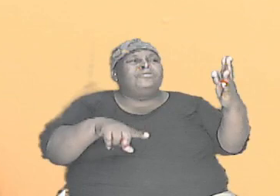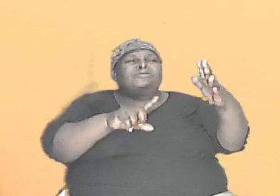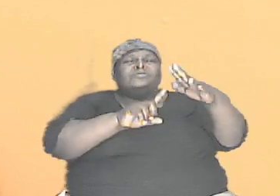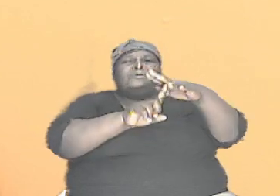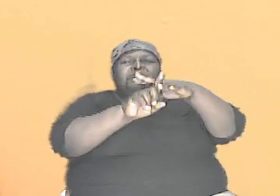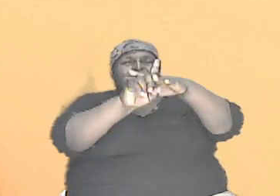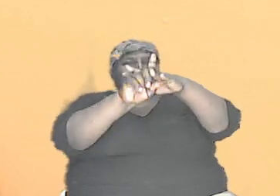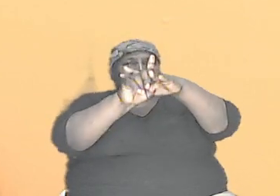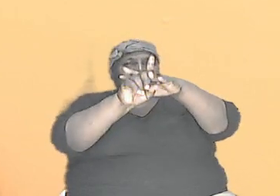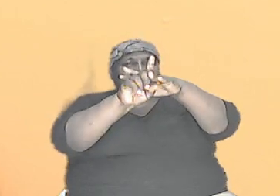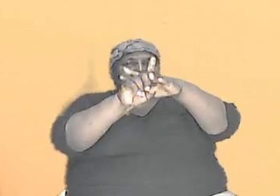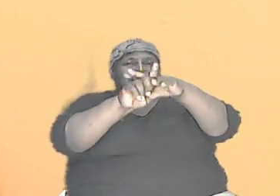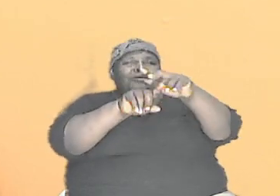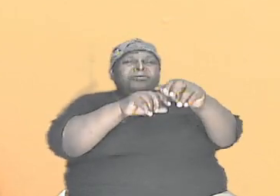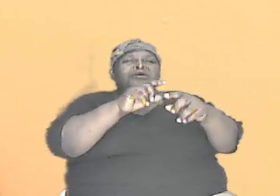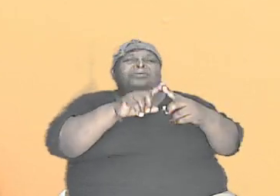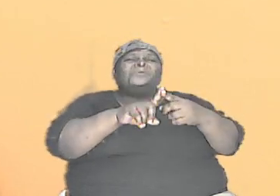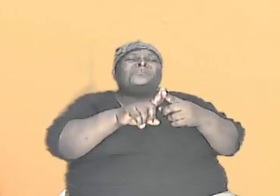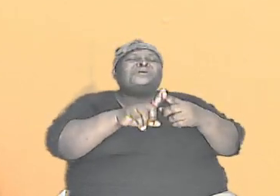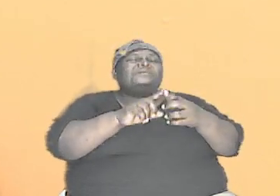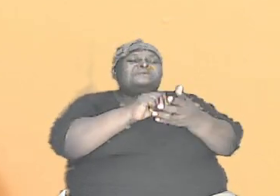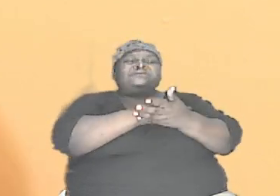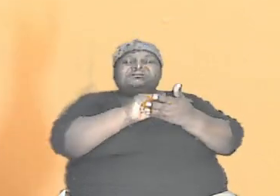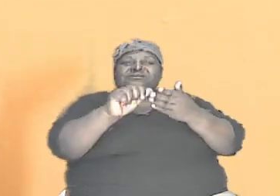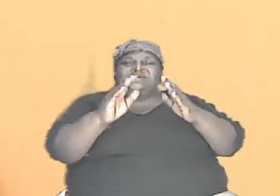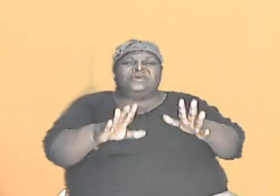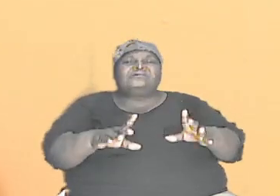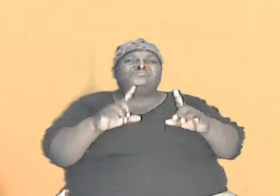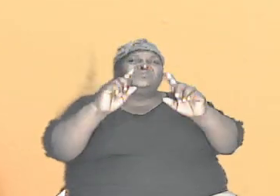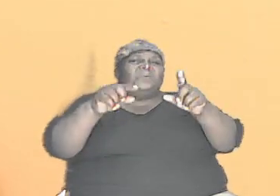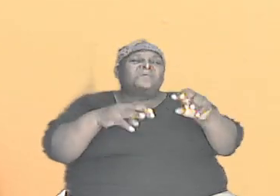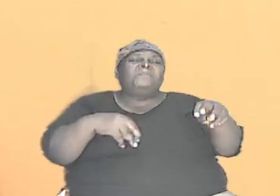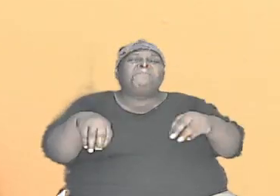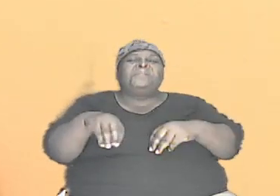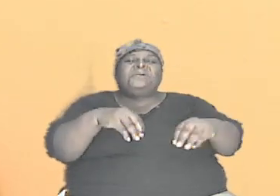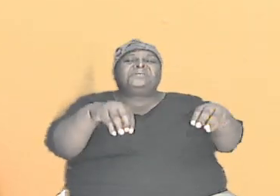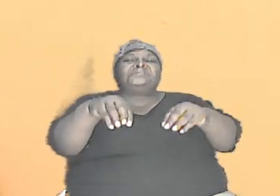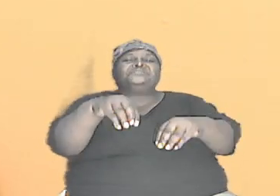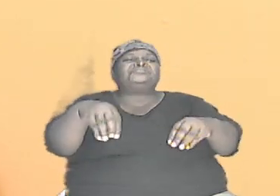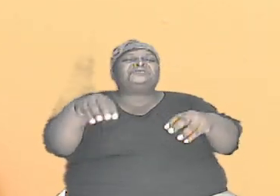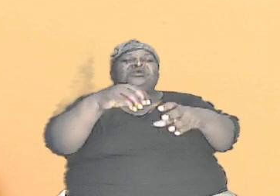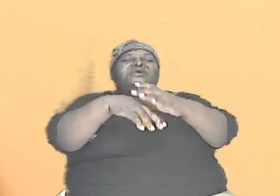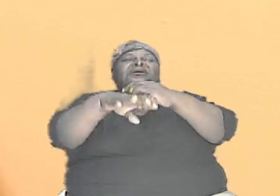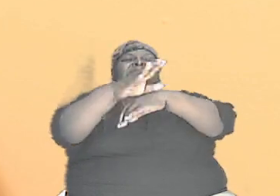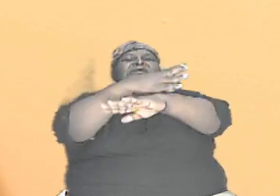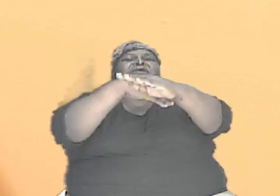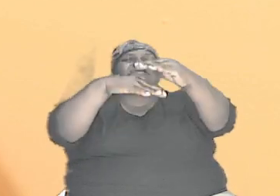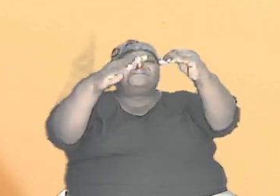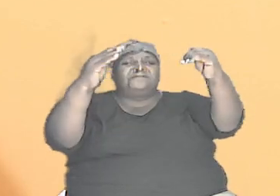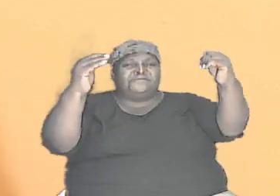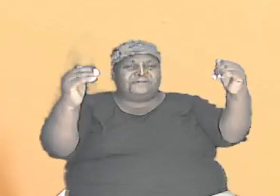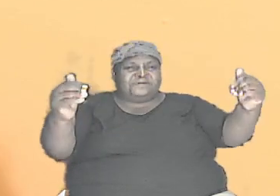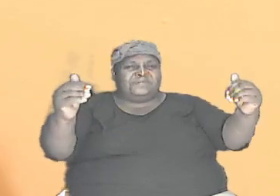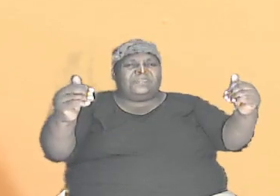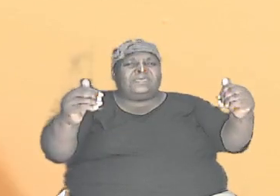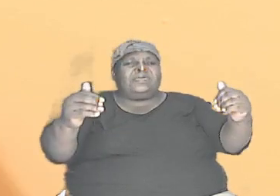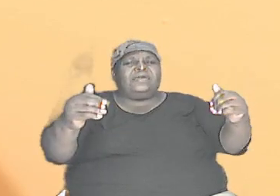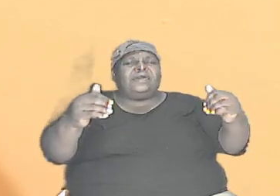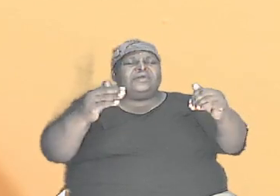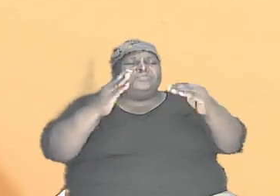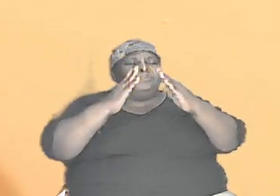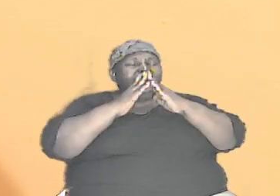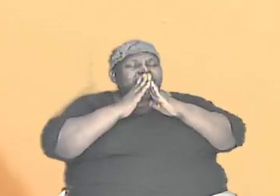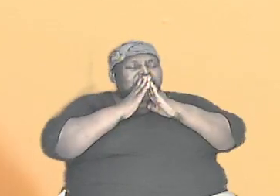saints go marching in. That is my prayer for all of us. And I pray that we do what we must and